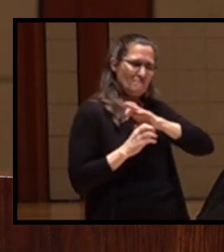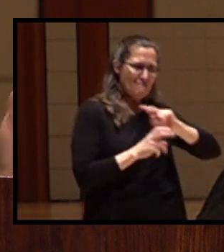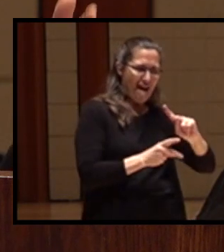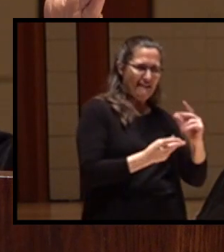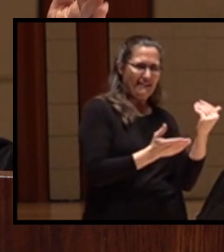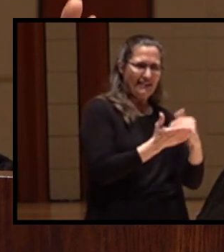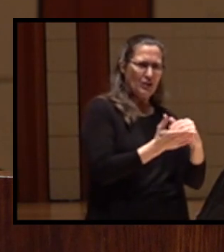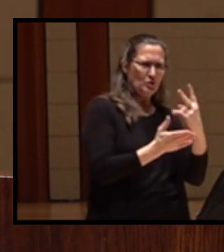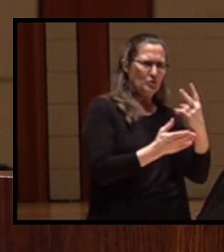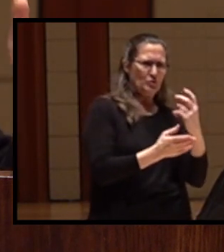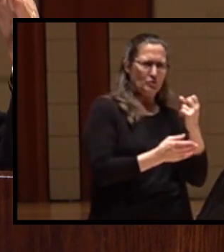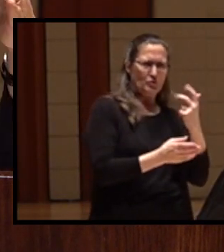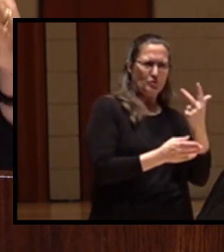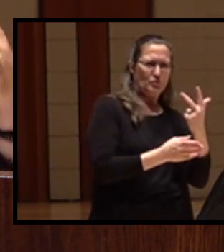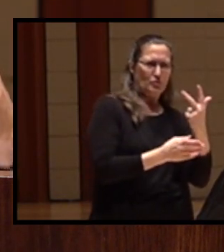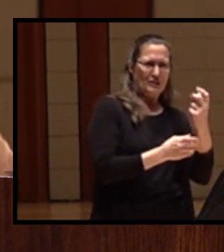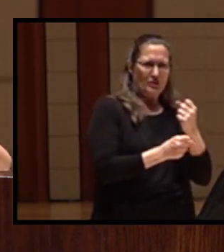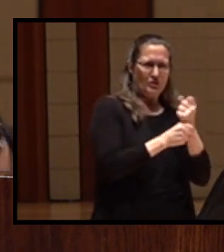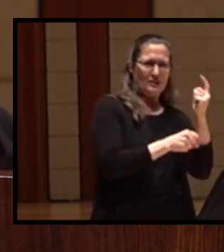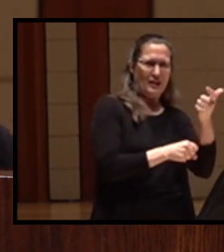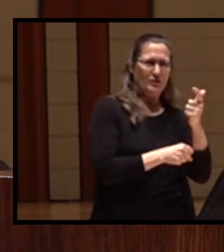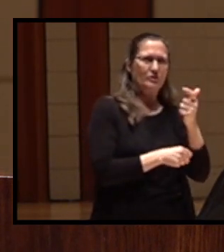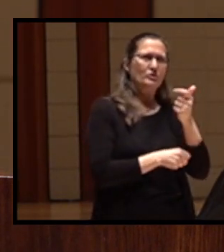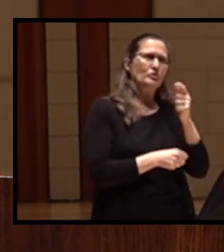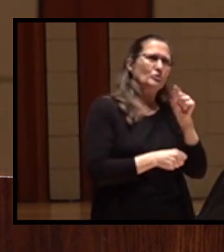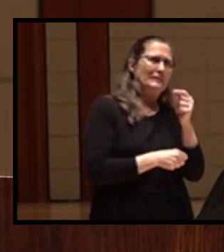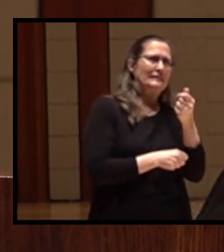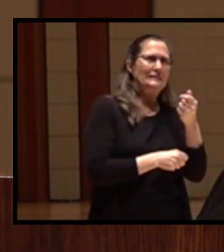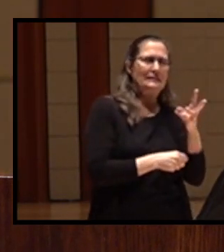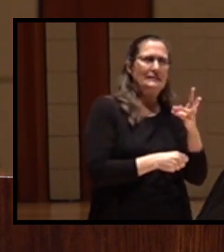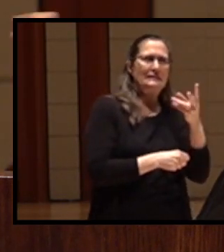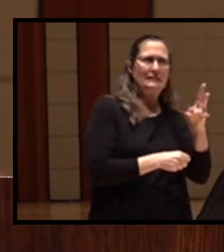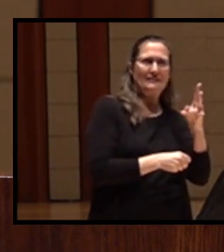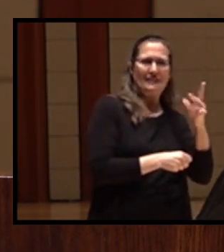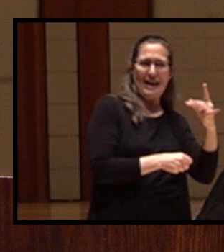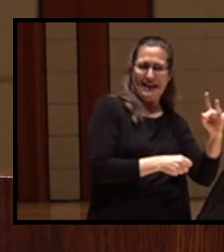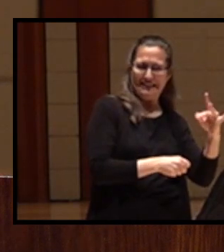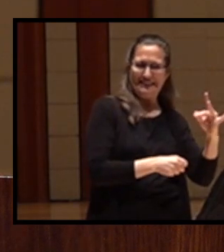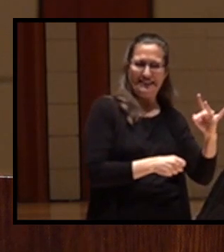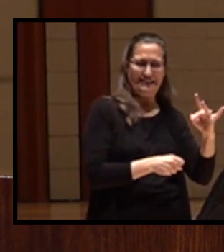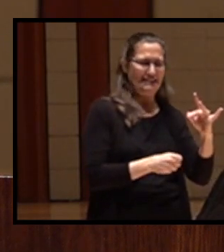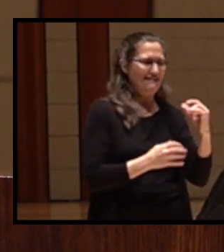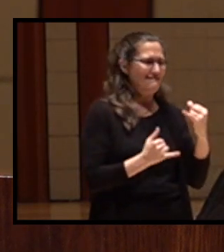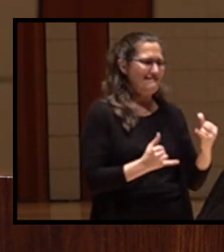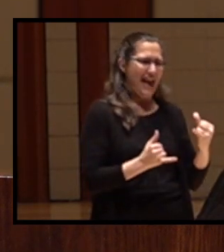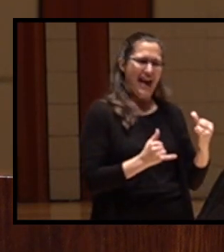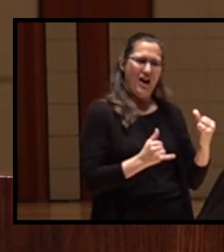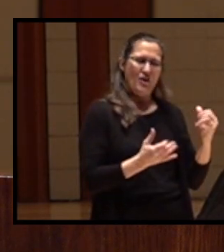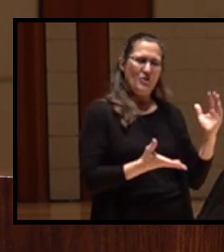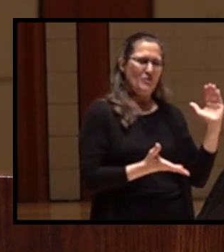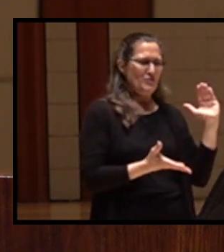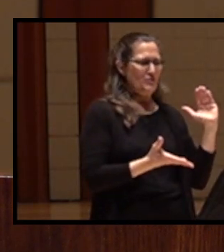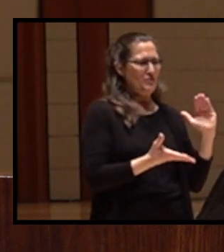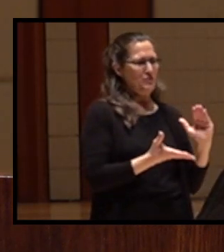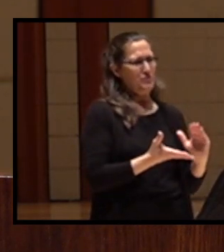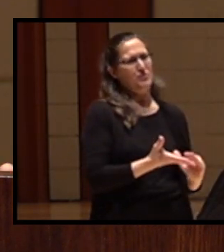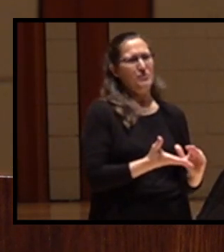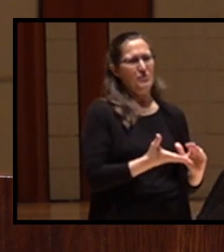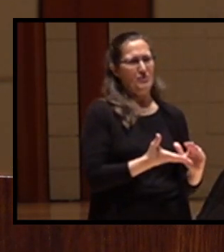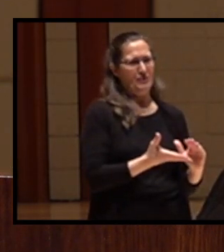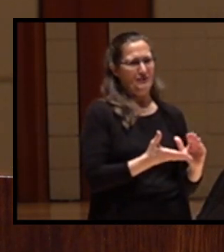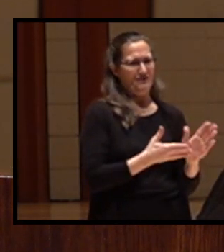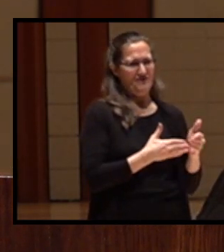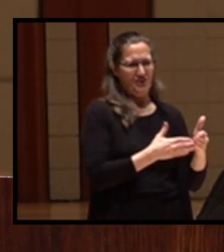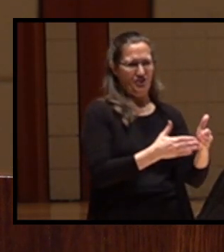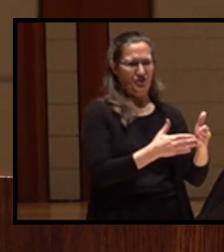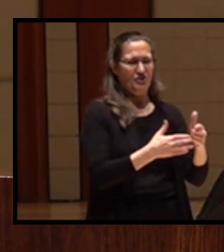was 2016, 2017, 2018, the runs are decimated. For the last three years, the